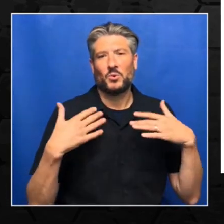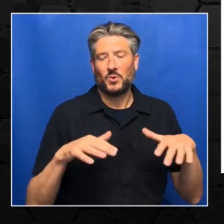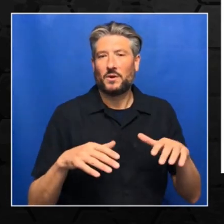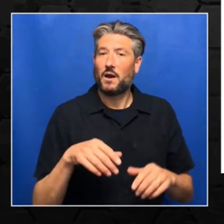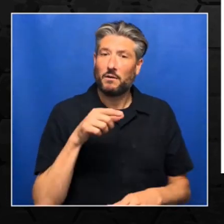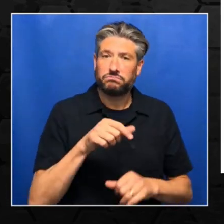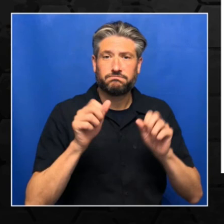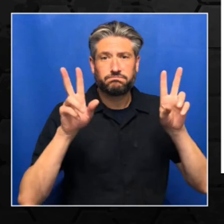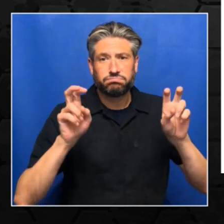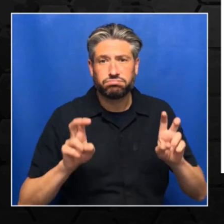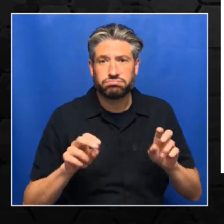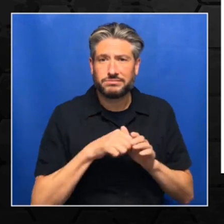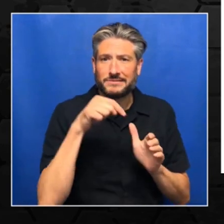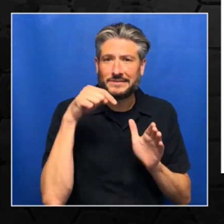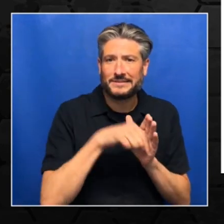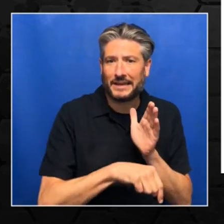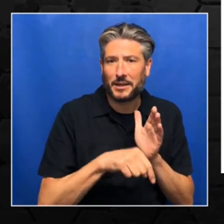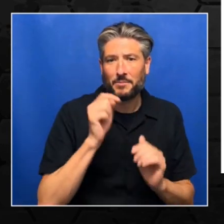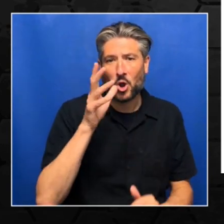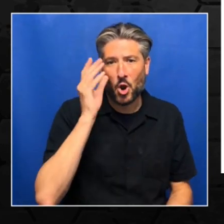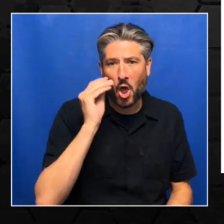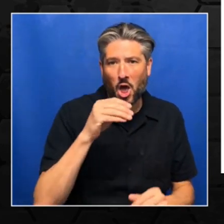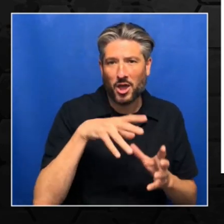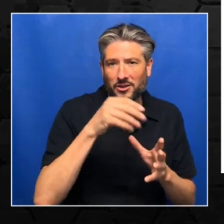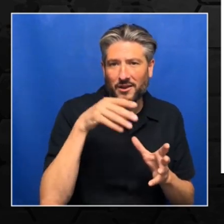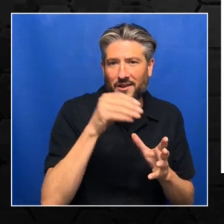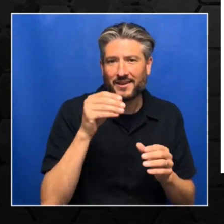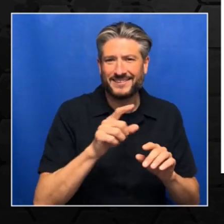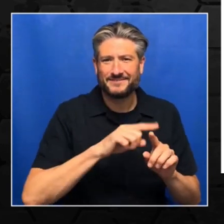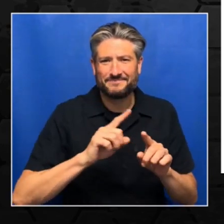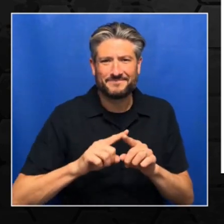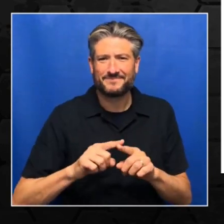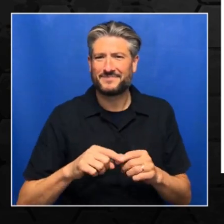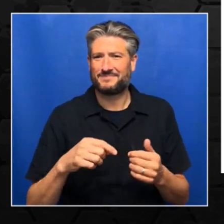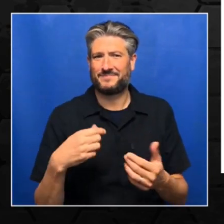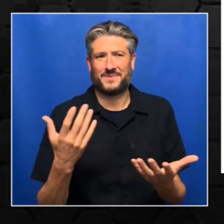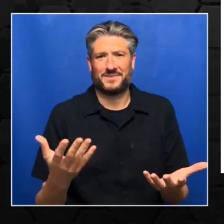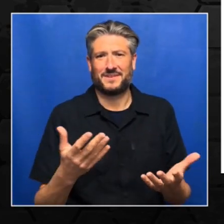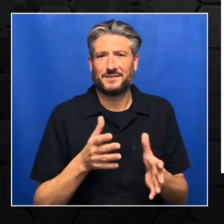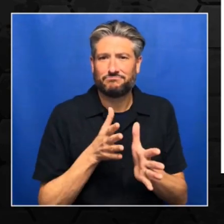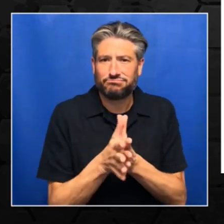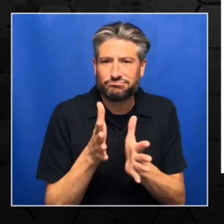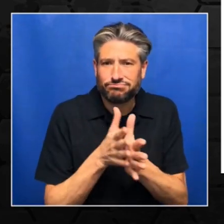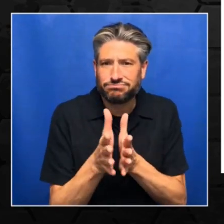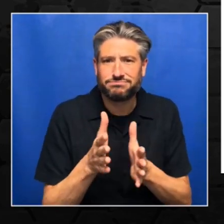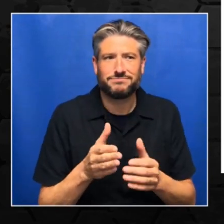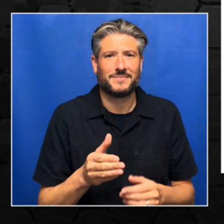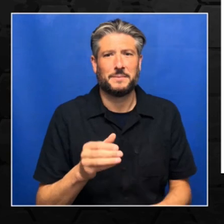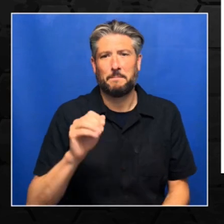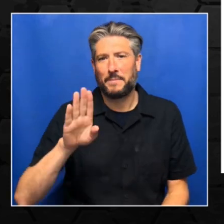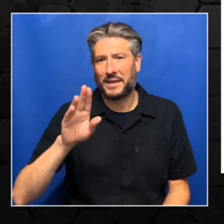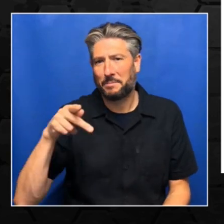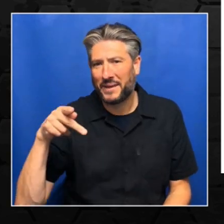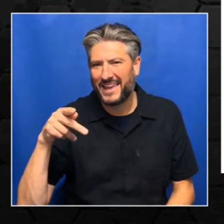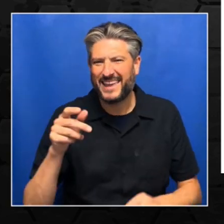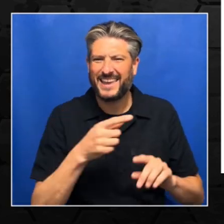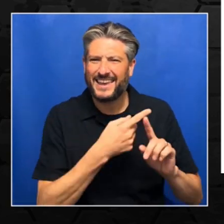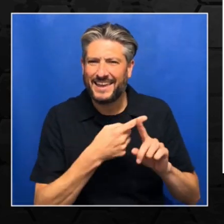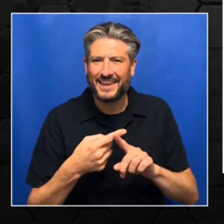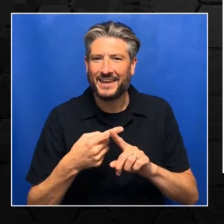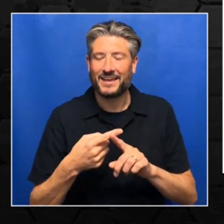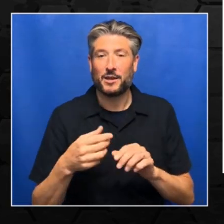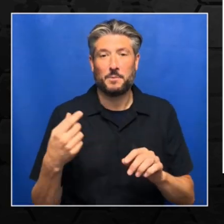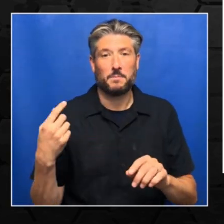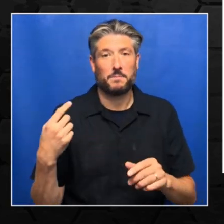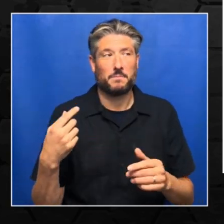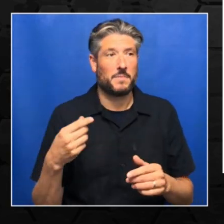gradient descendant. You talk about back propagation. You also talk about the frameworks and an absolutely amazing great Microsoft Learn modules that we have